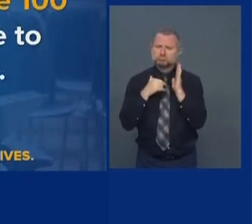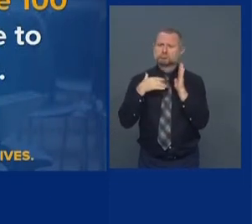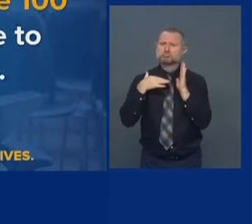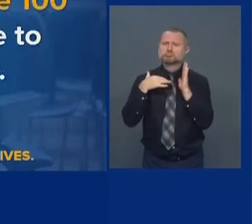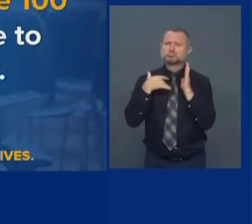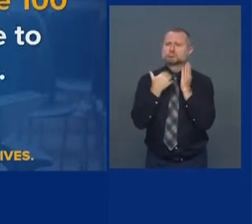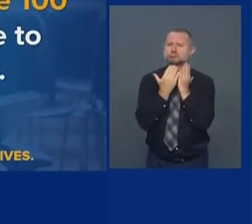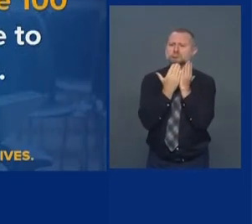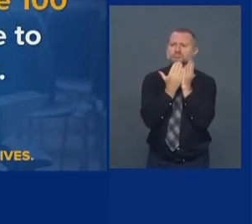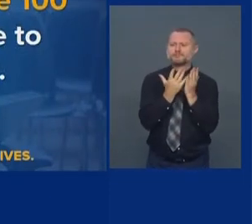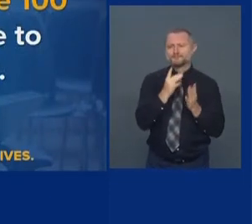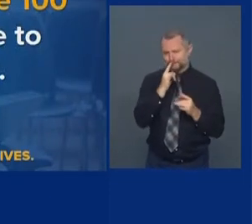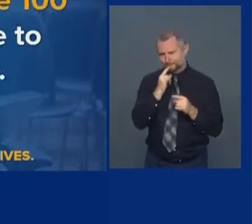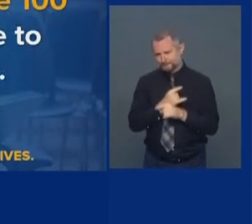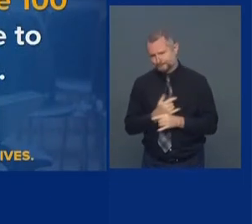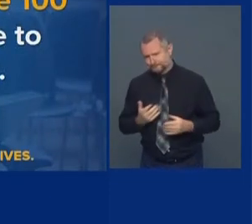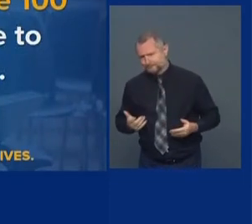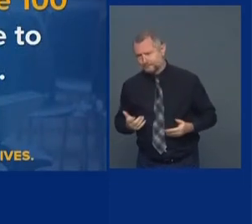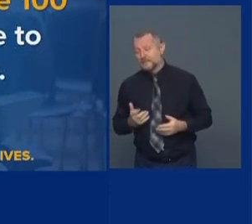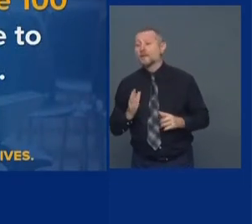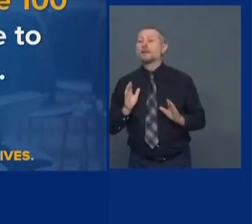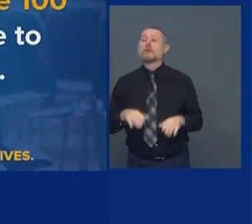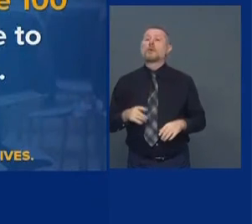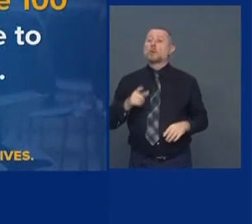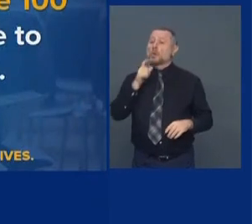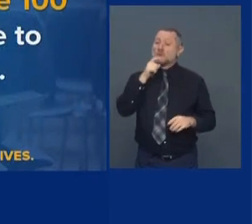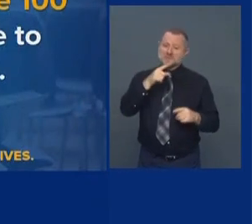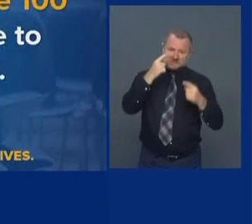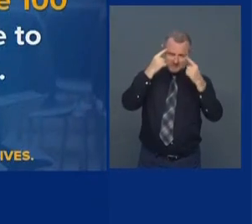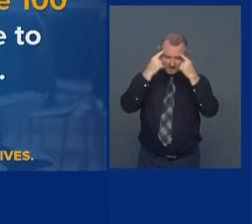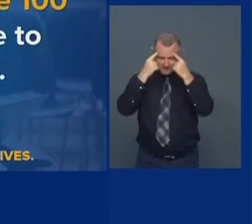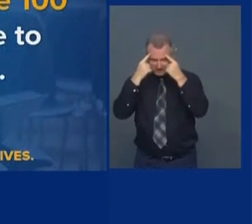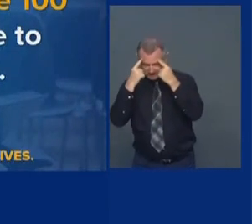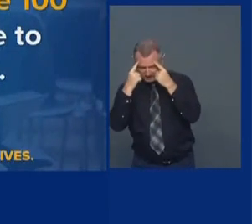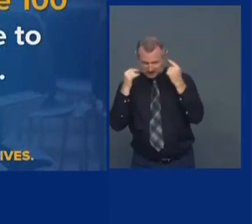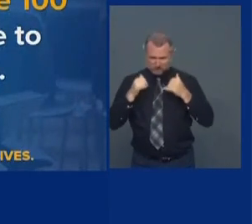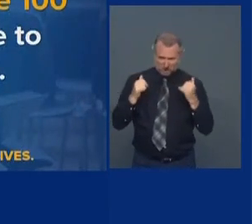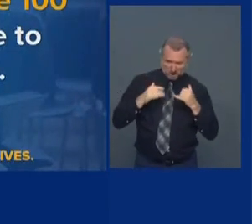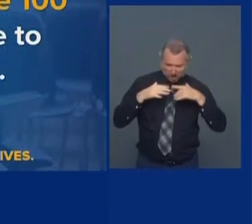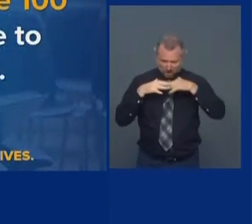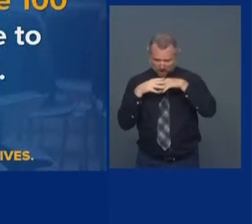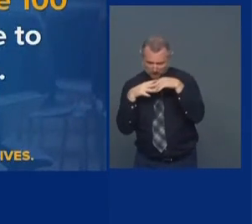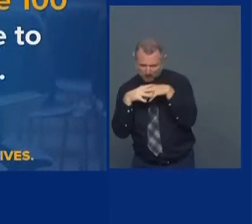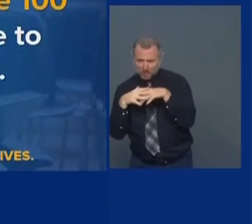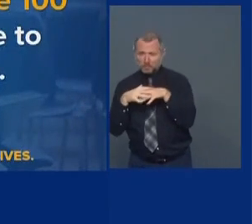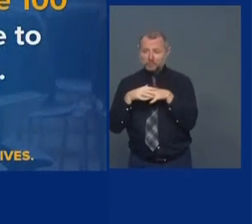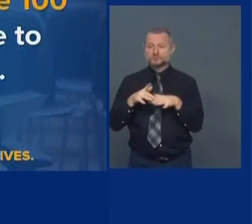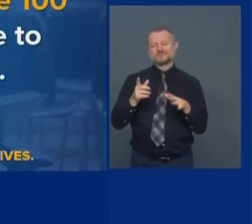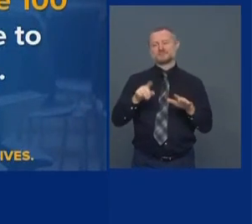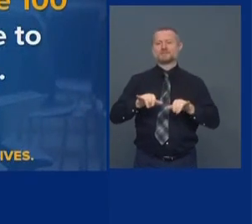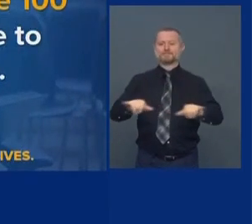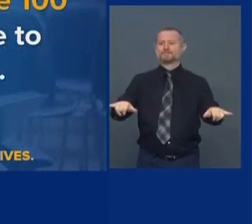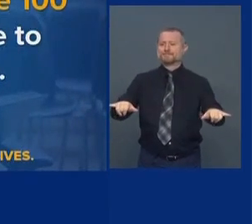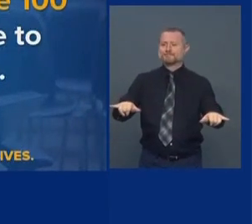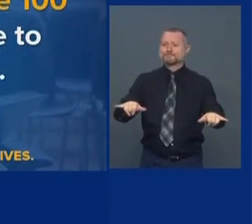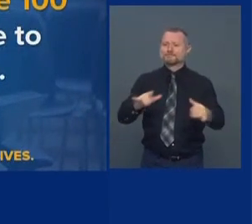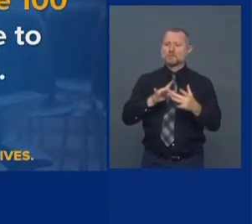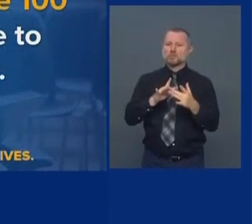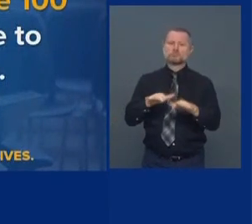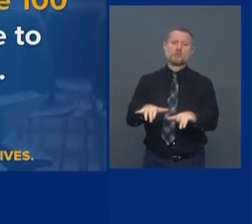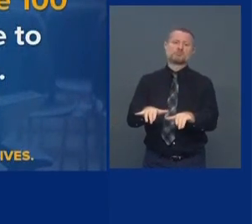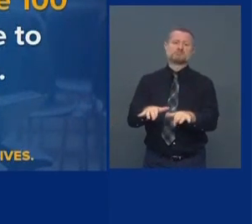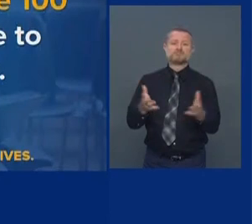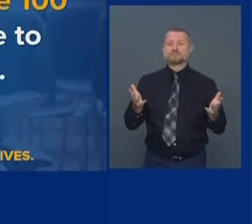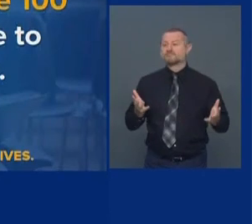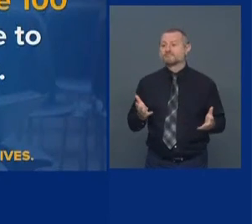the students who want to socialize and party, now you're going to do remote learning. It's not going to be helpful to the school administration. But